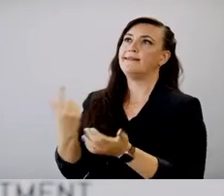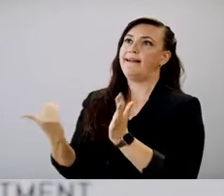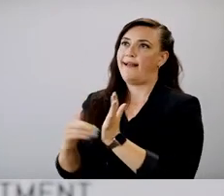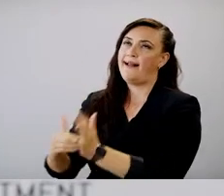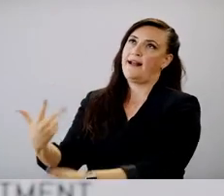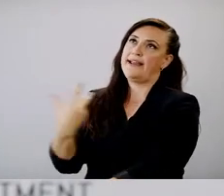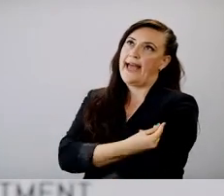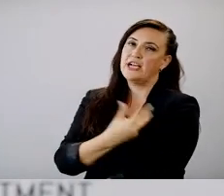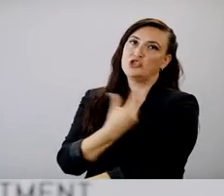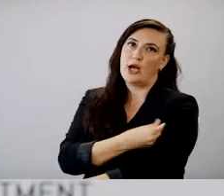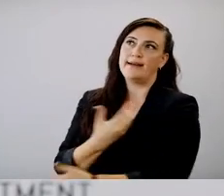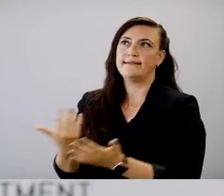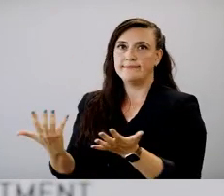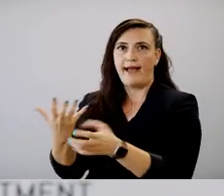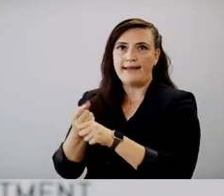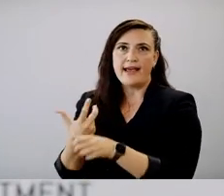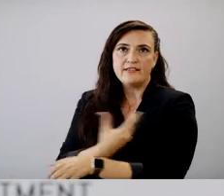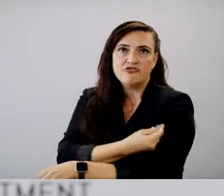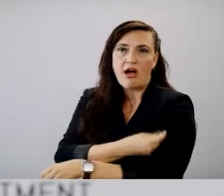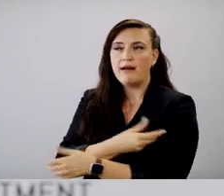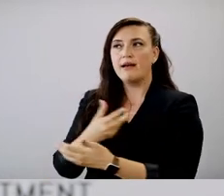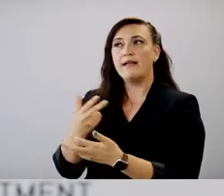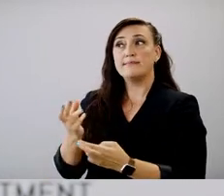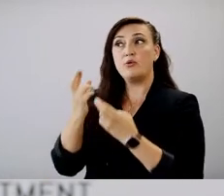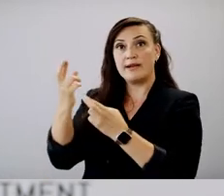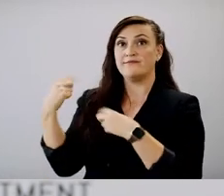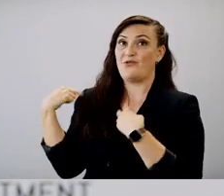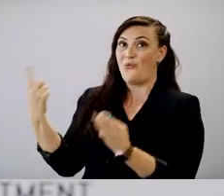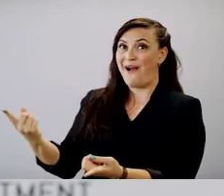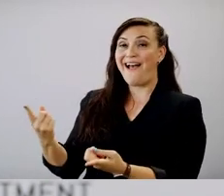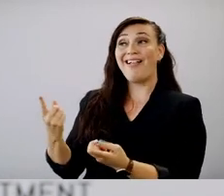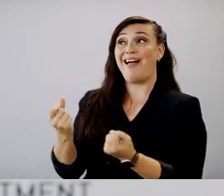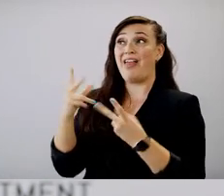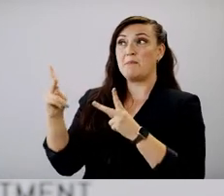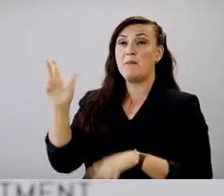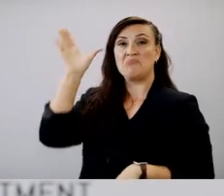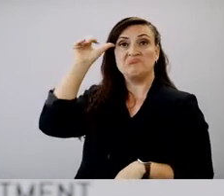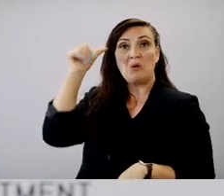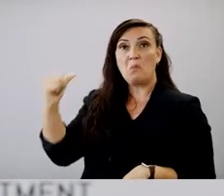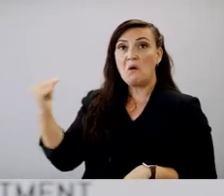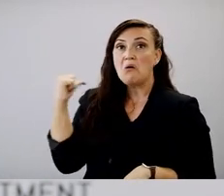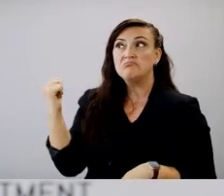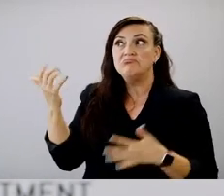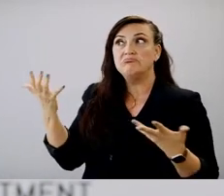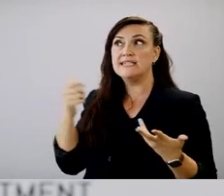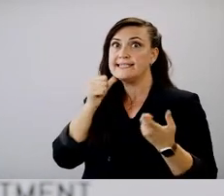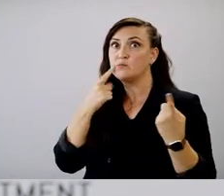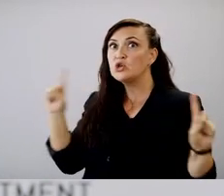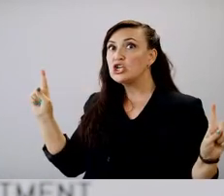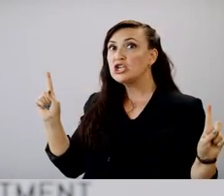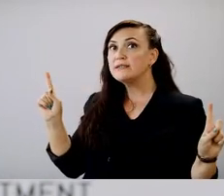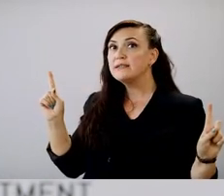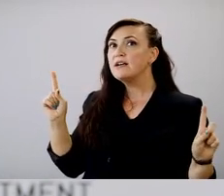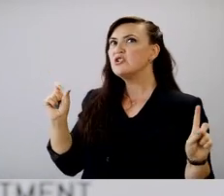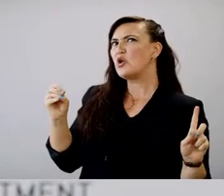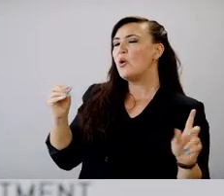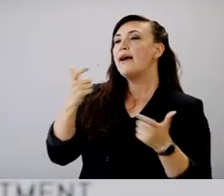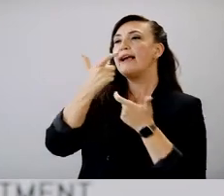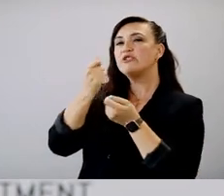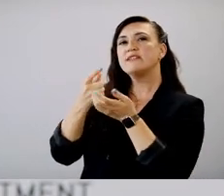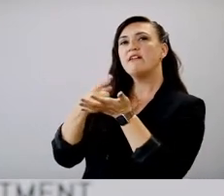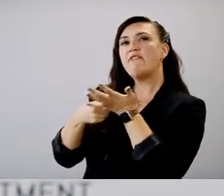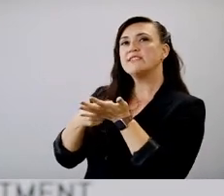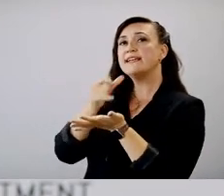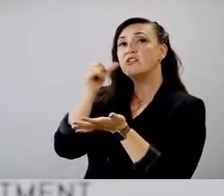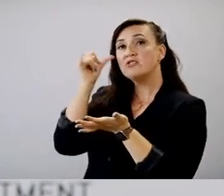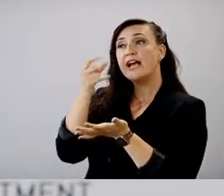Um, that's been a recommendation for a while. It's not working with a lot of people. Um, in an interesting conversation yesterday with